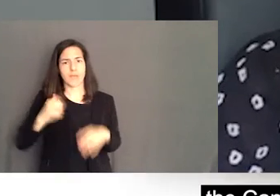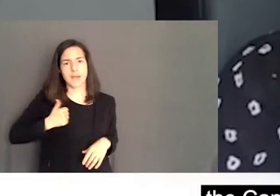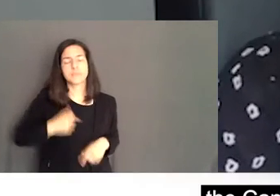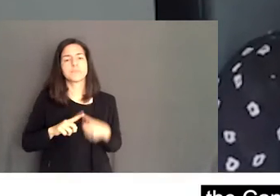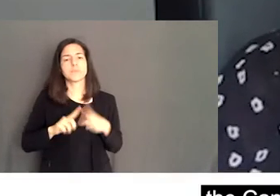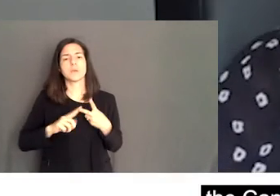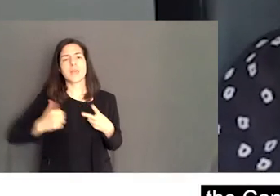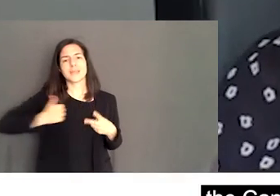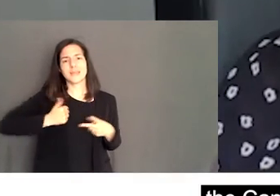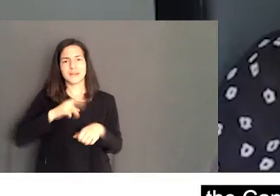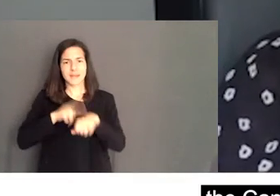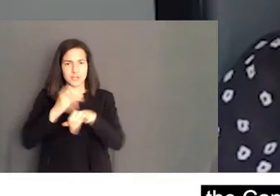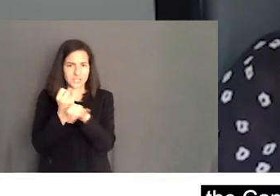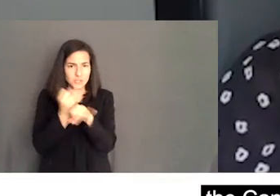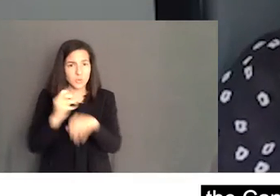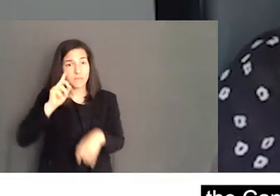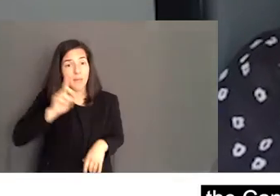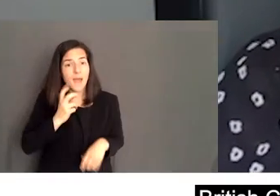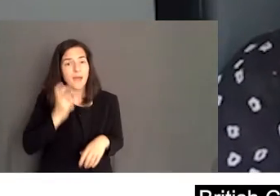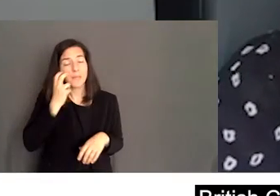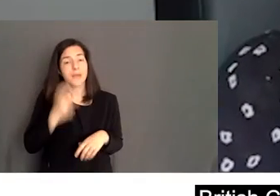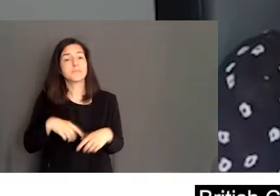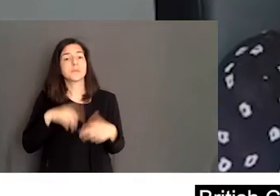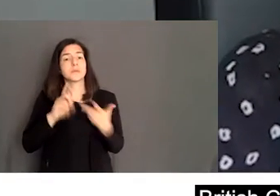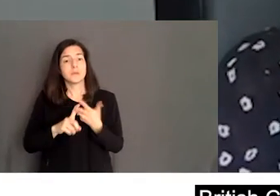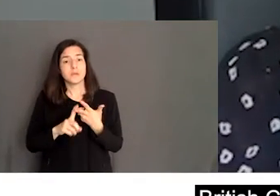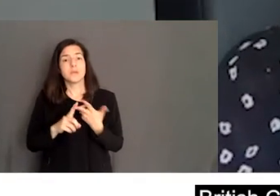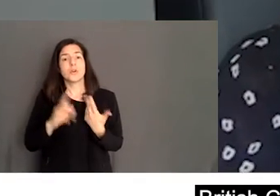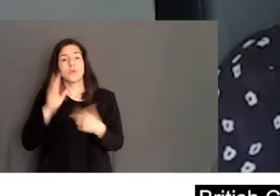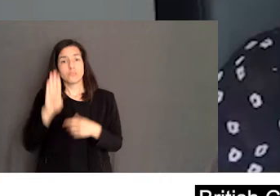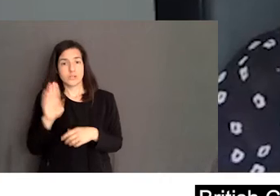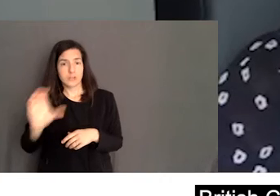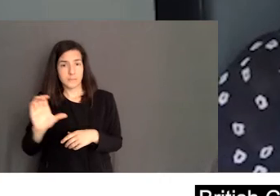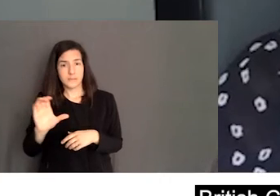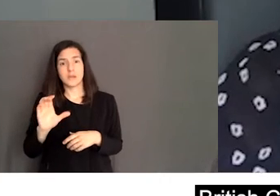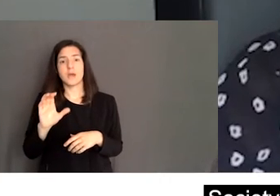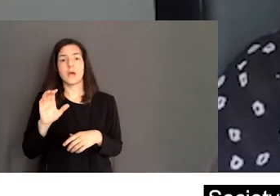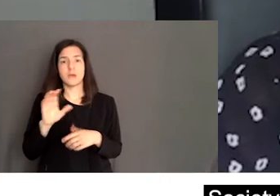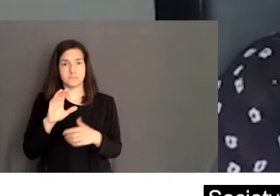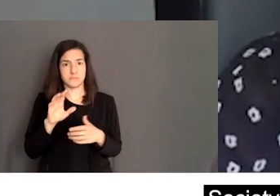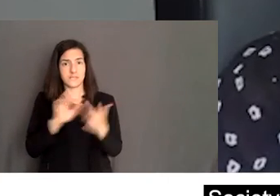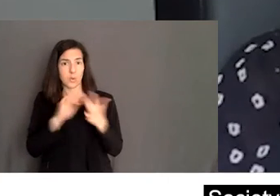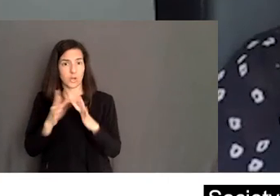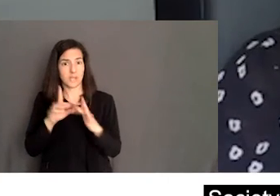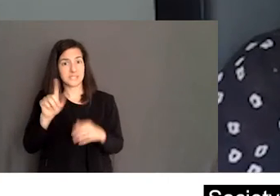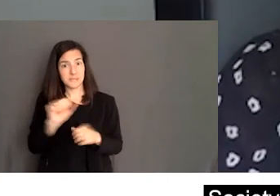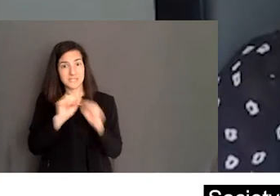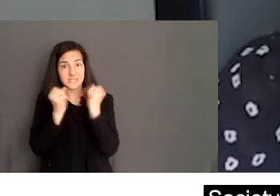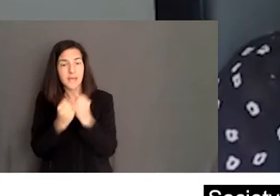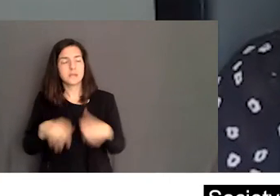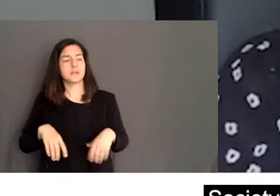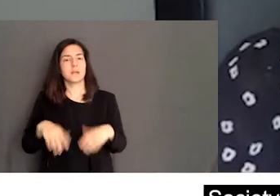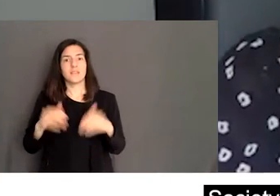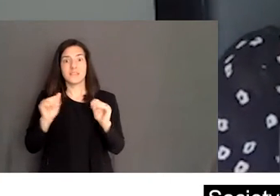the Canadian National Institute of the Blind, the British Columbia Aboriginal Network on Disability Society, the Ability